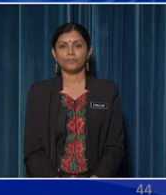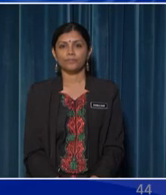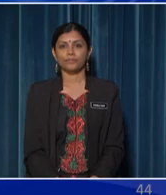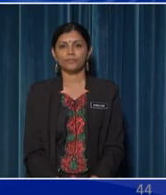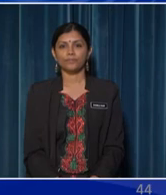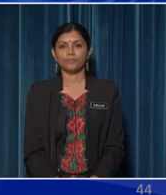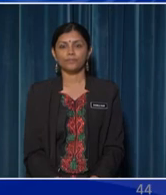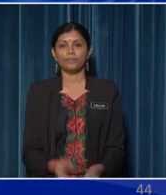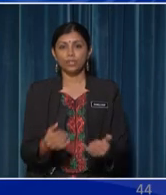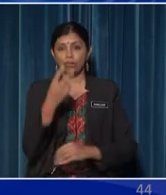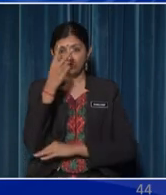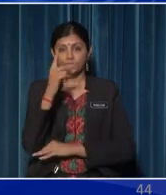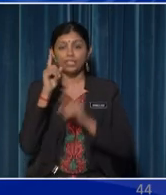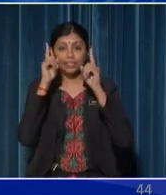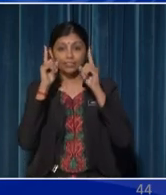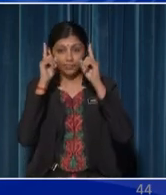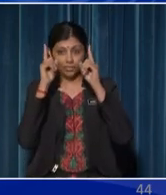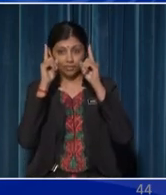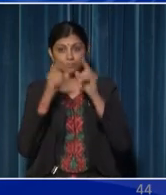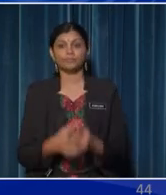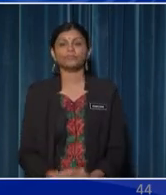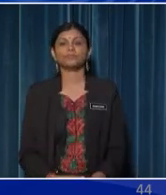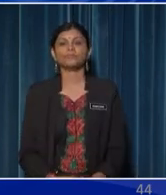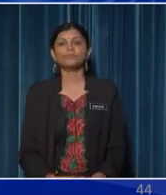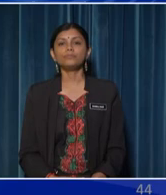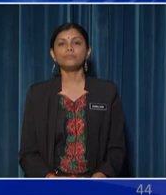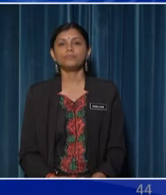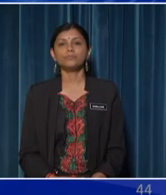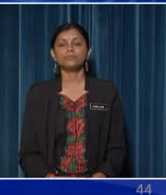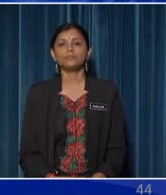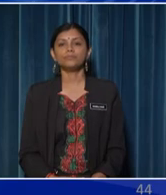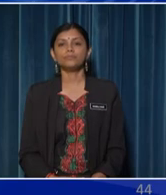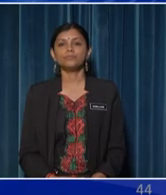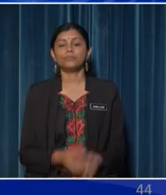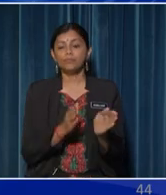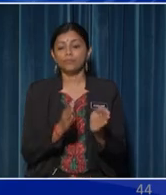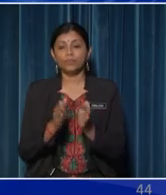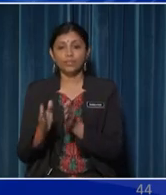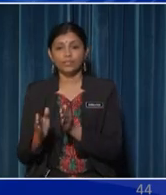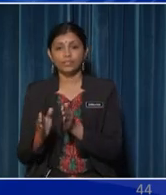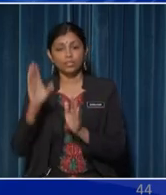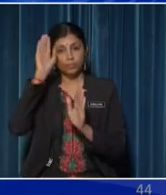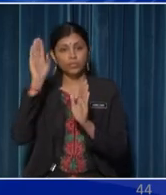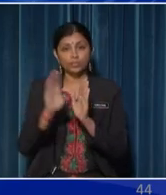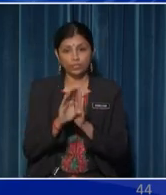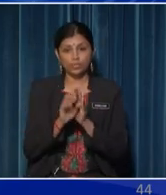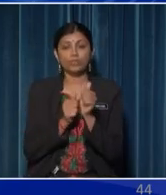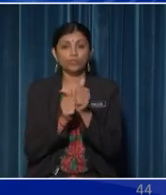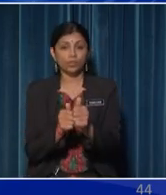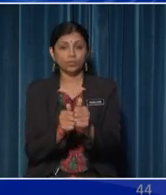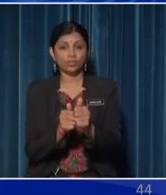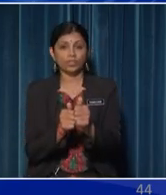These are pictures of a plant Let's rearrange the picture according